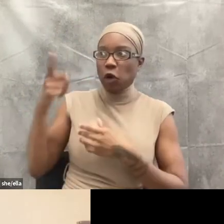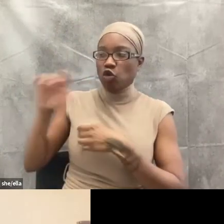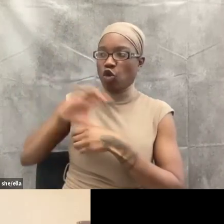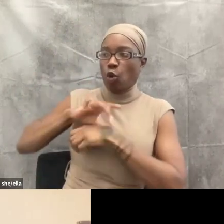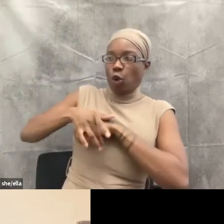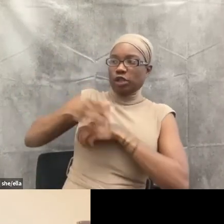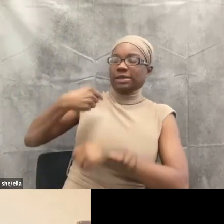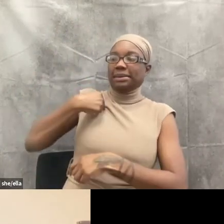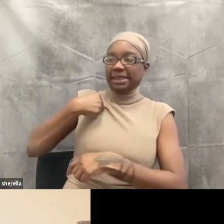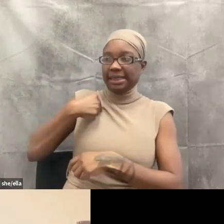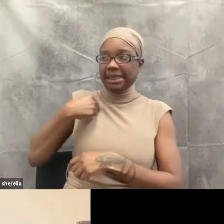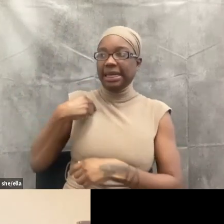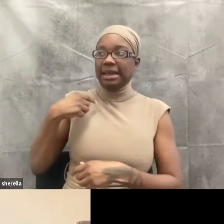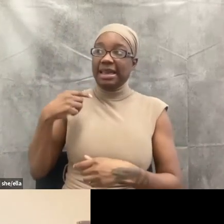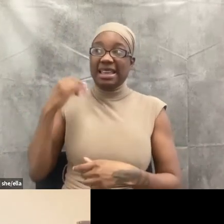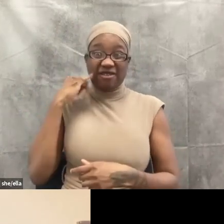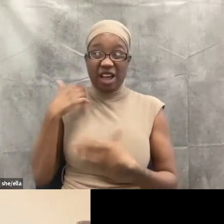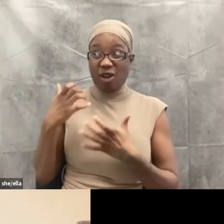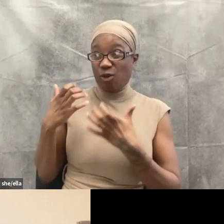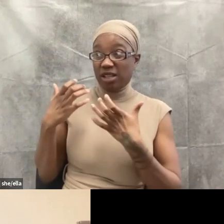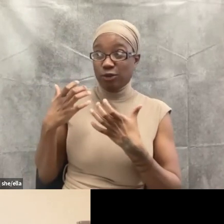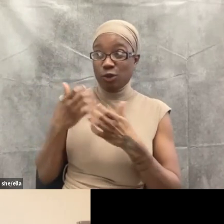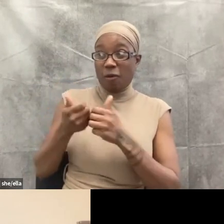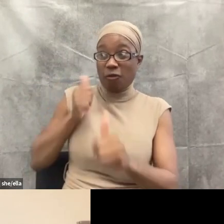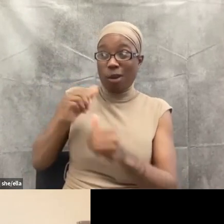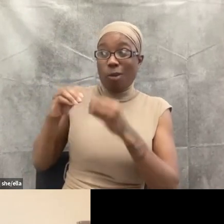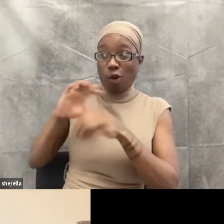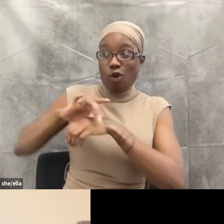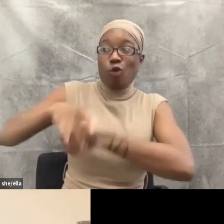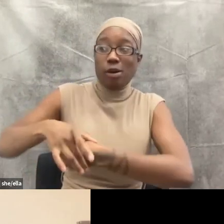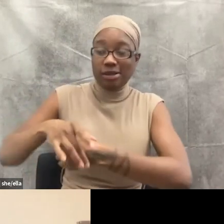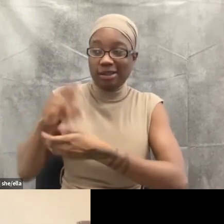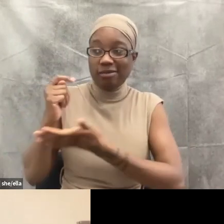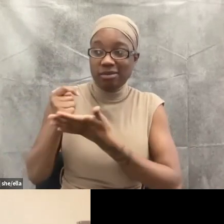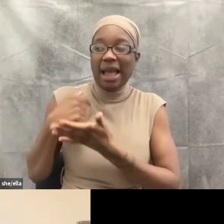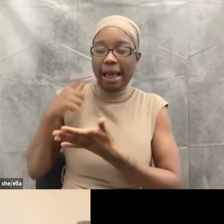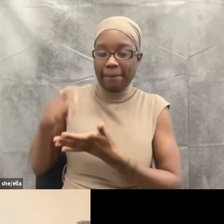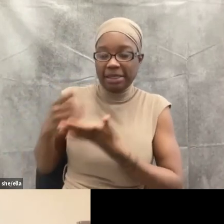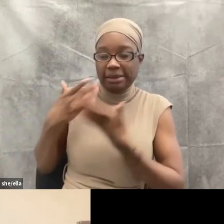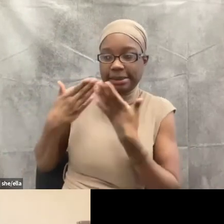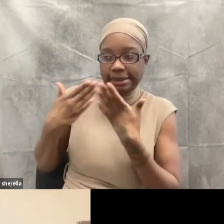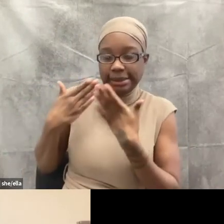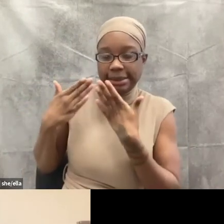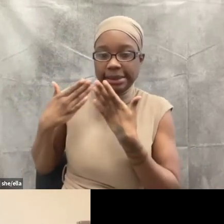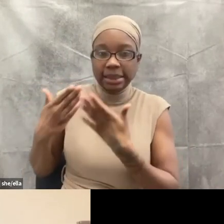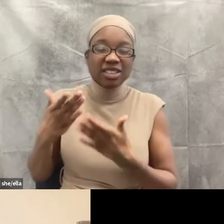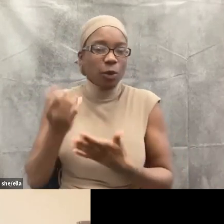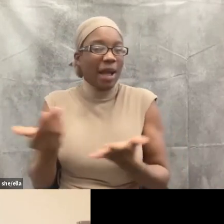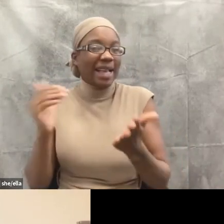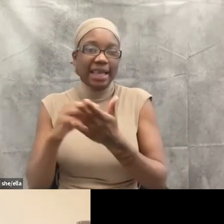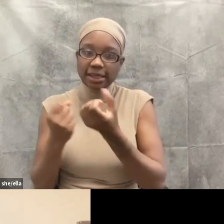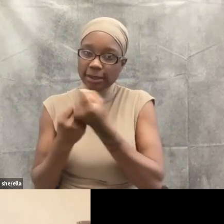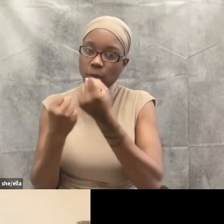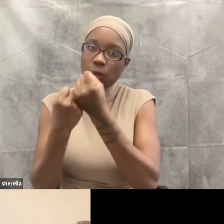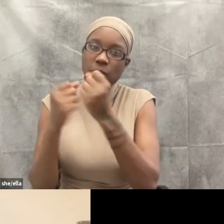for coercion in order to avoid more coercive treatment. Um, and so then that sort of reifies the system because